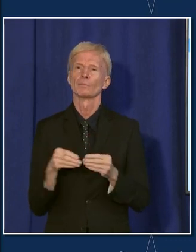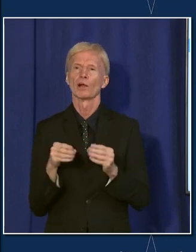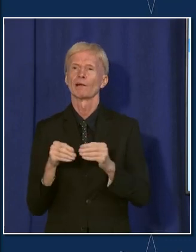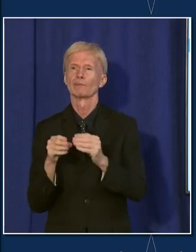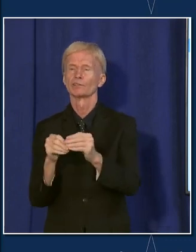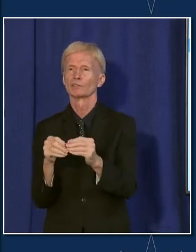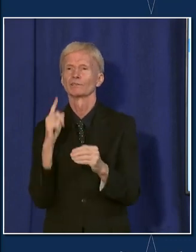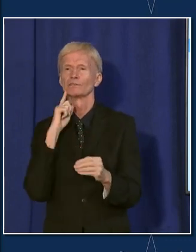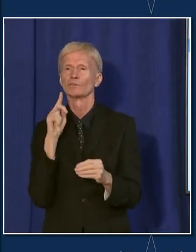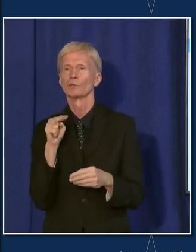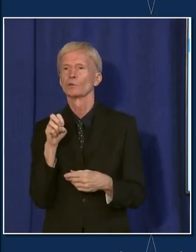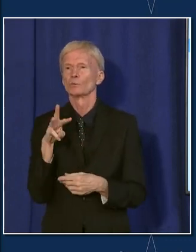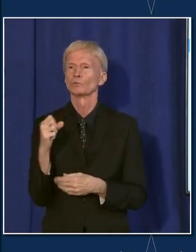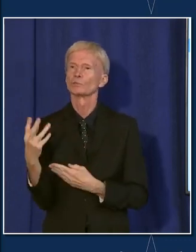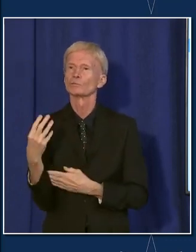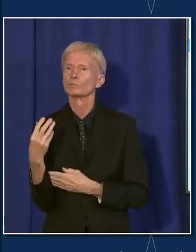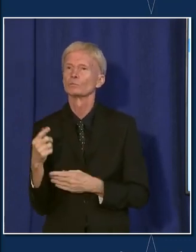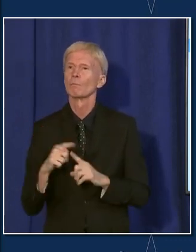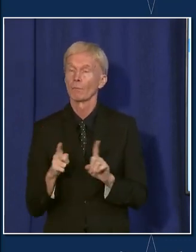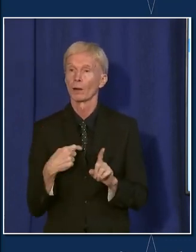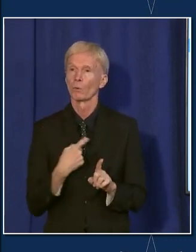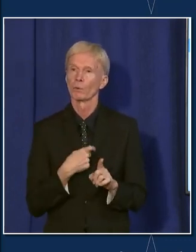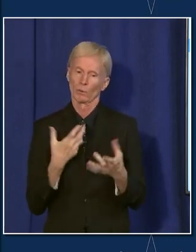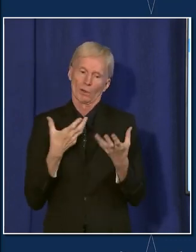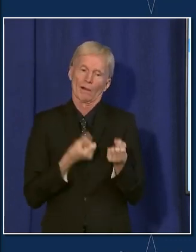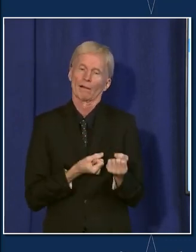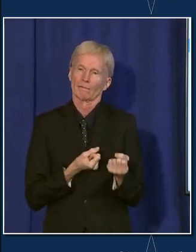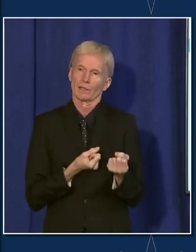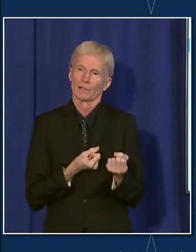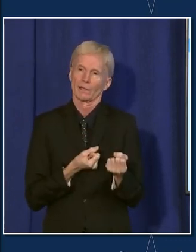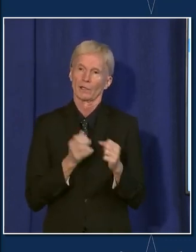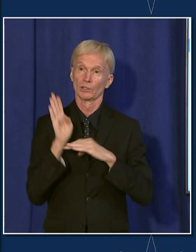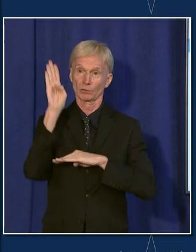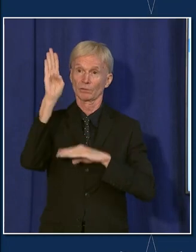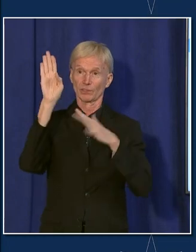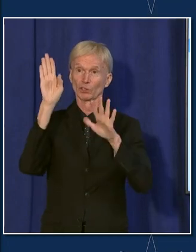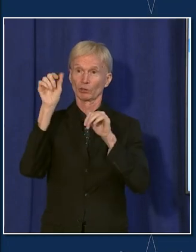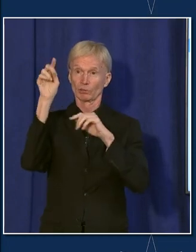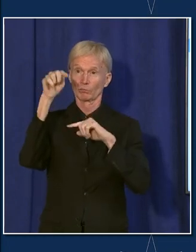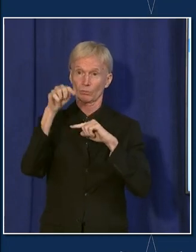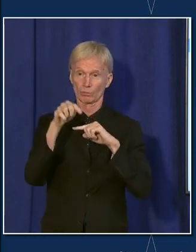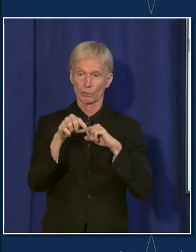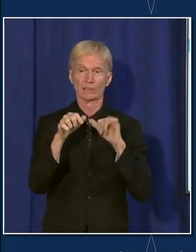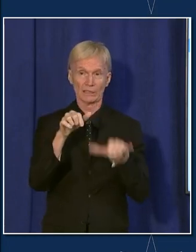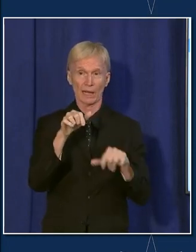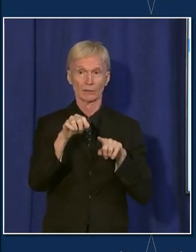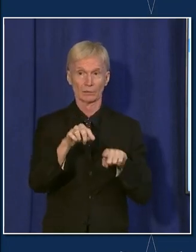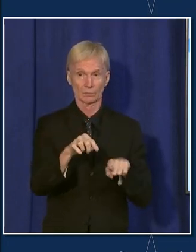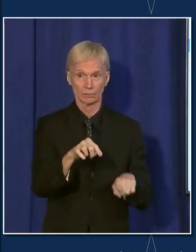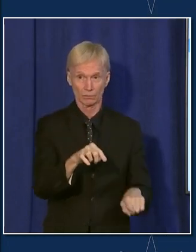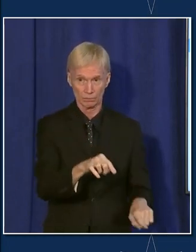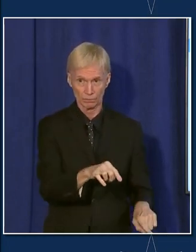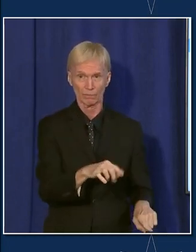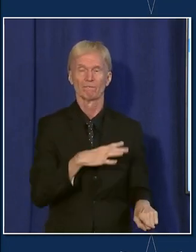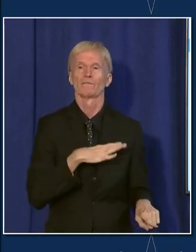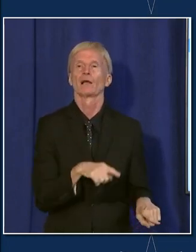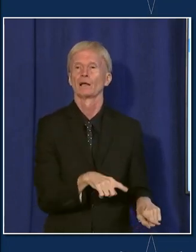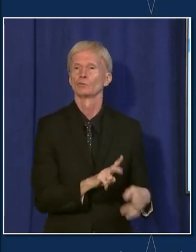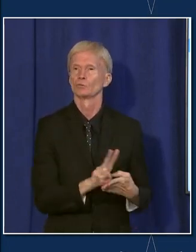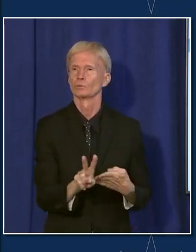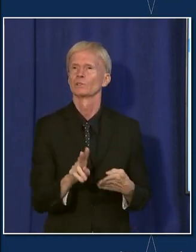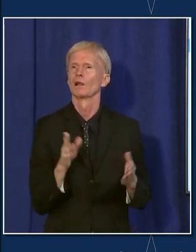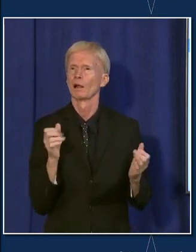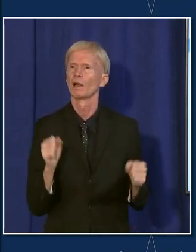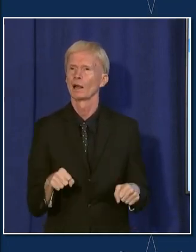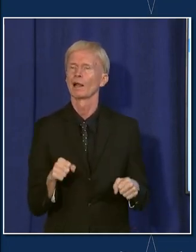But we're not looking for a month underneath that. We want to be confident we're coming down off the surge and expect that we're staying there. We would then anticipate moving